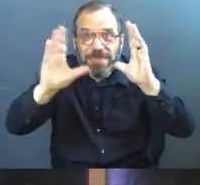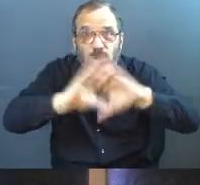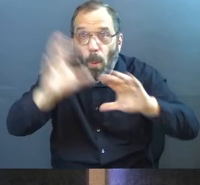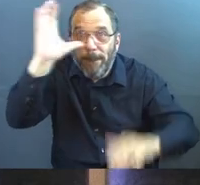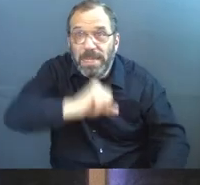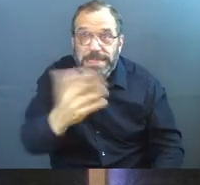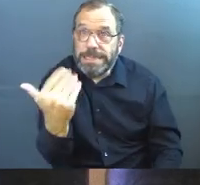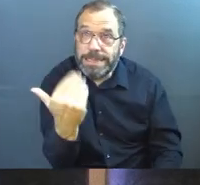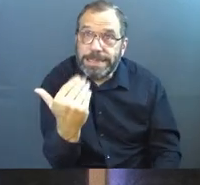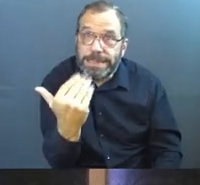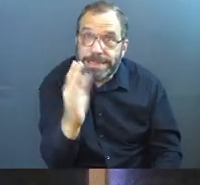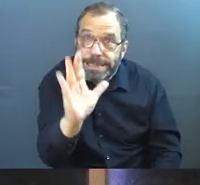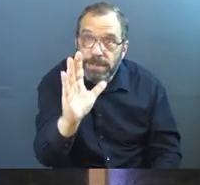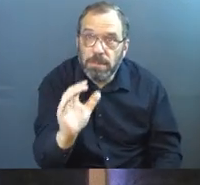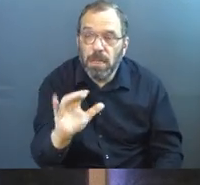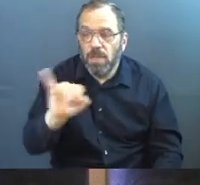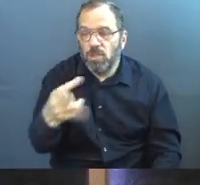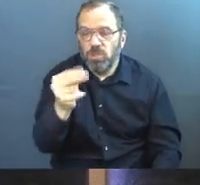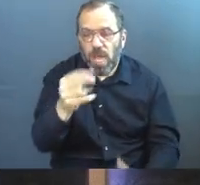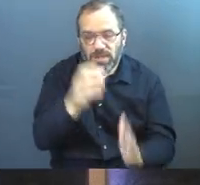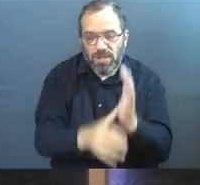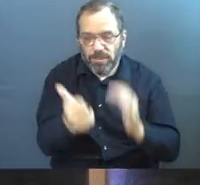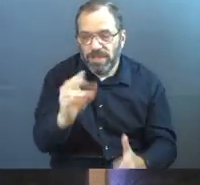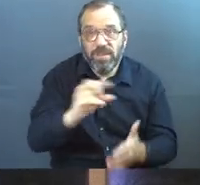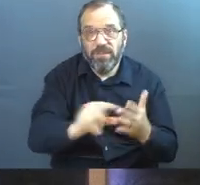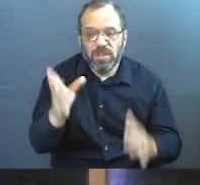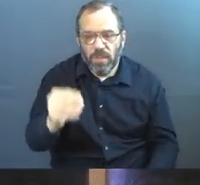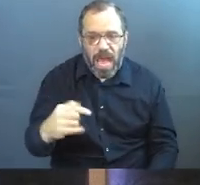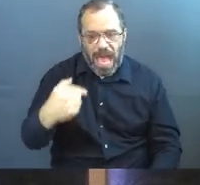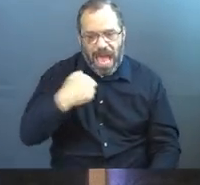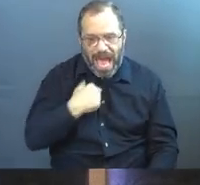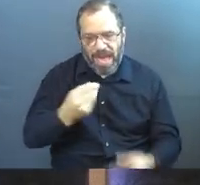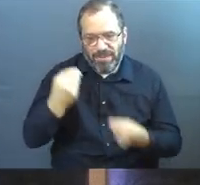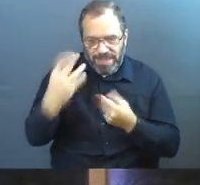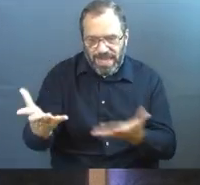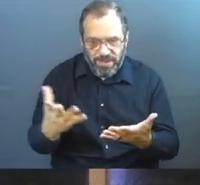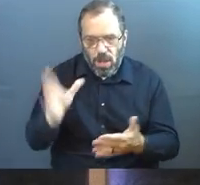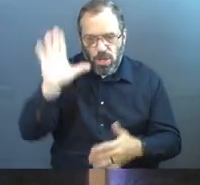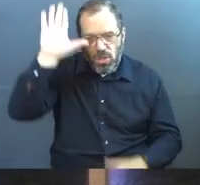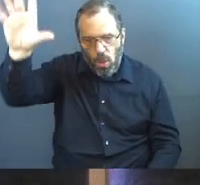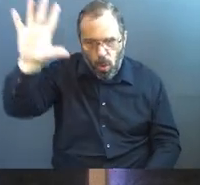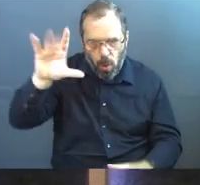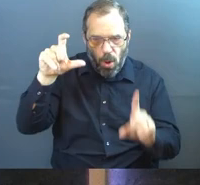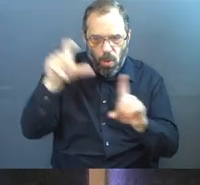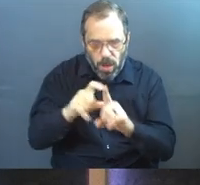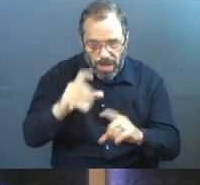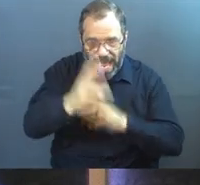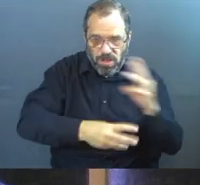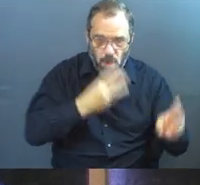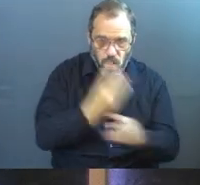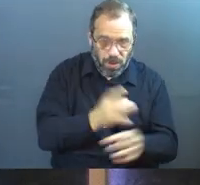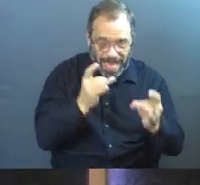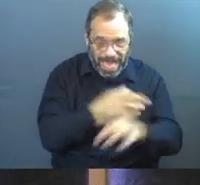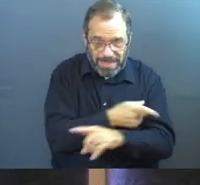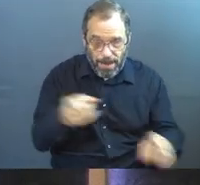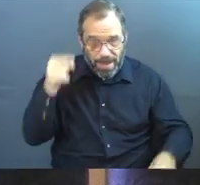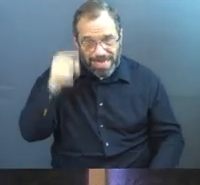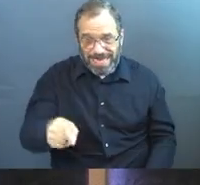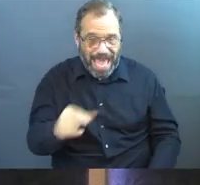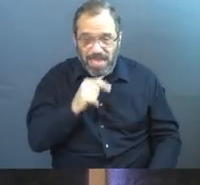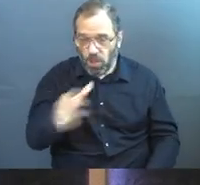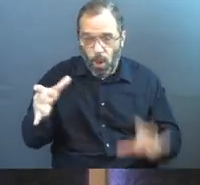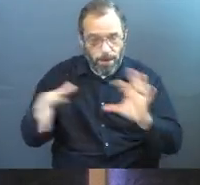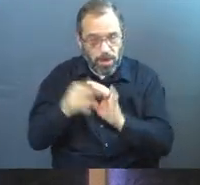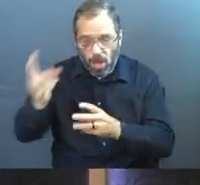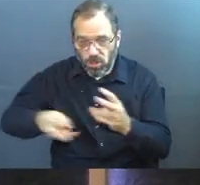this is the important spot. John 17, 14. He says, I have given them father, your word and the world hates them because they do